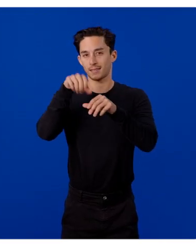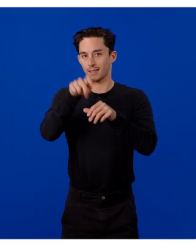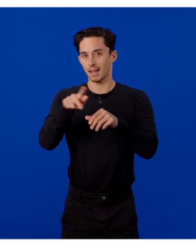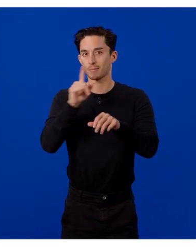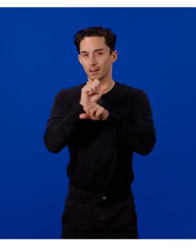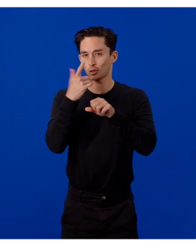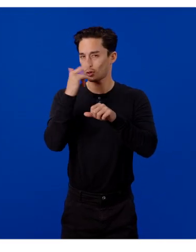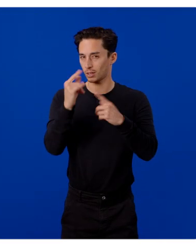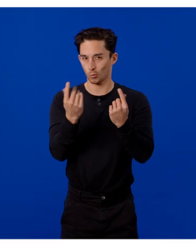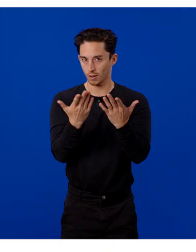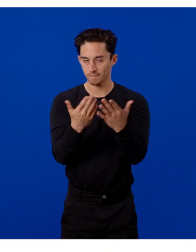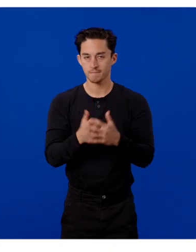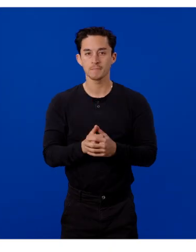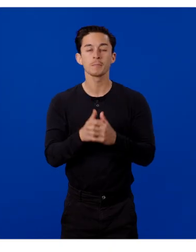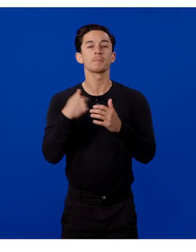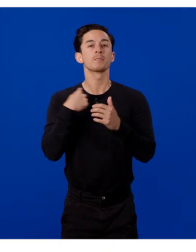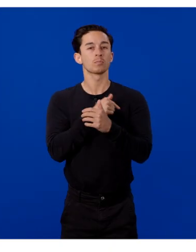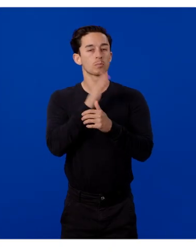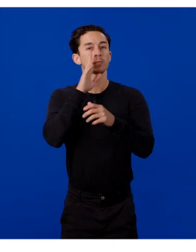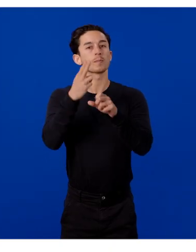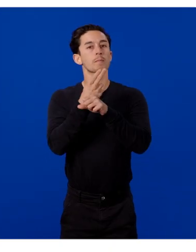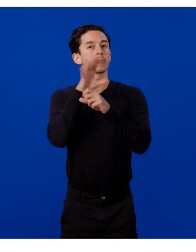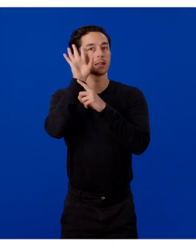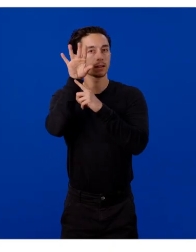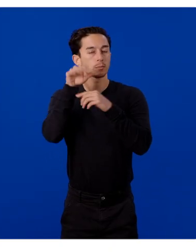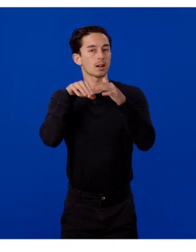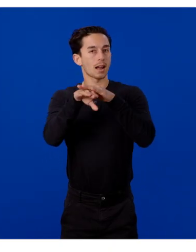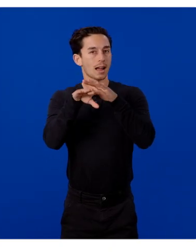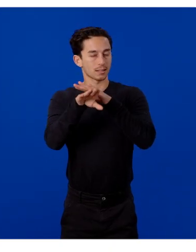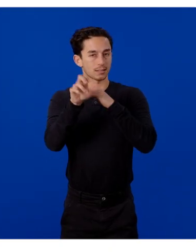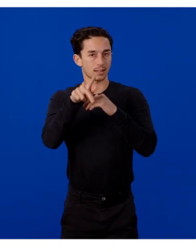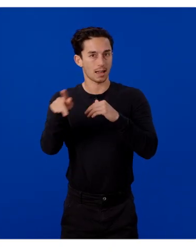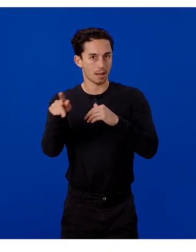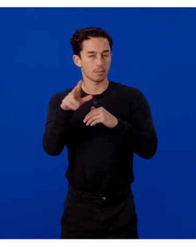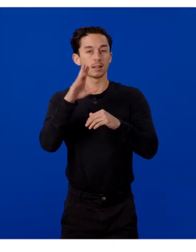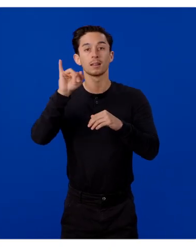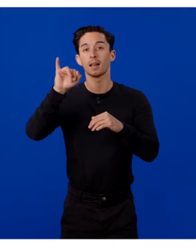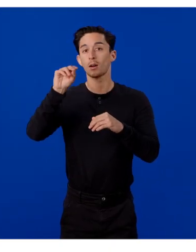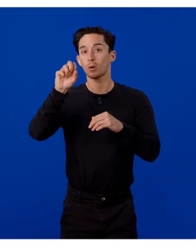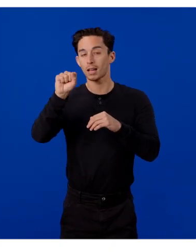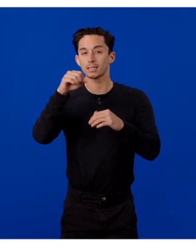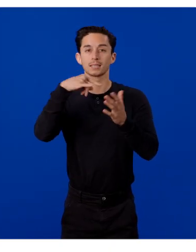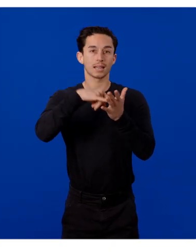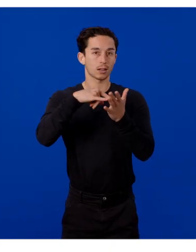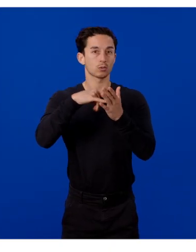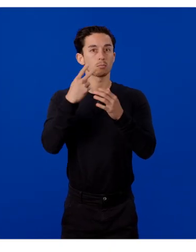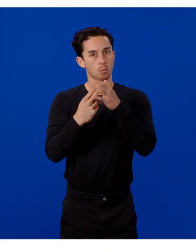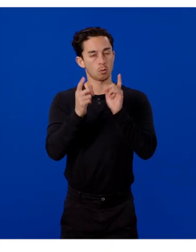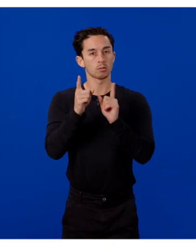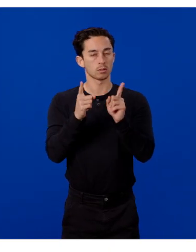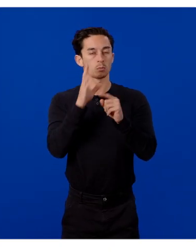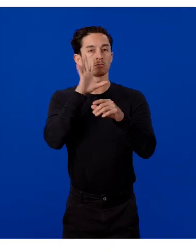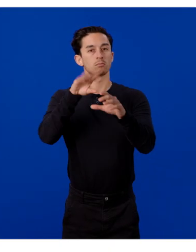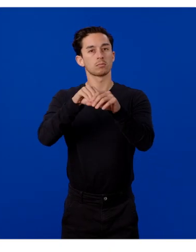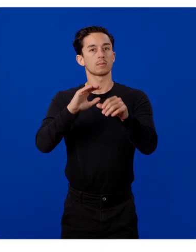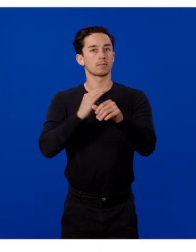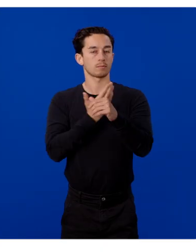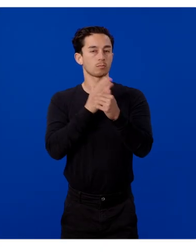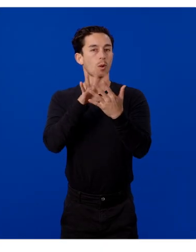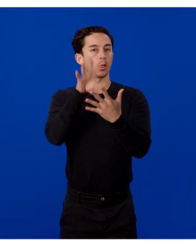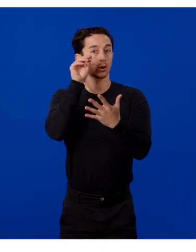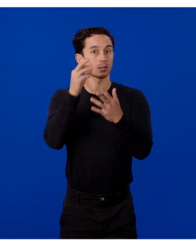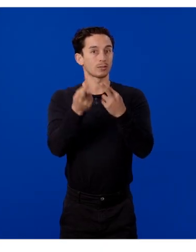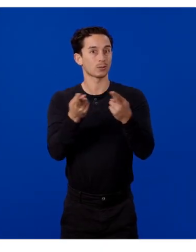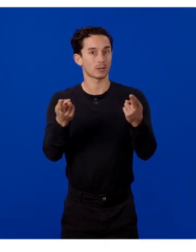actually looks like. We will use the Camera Access Sample App, an iOS and Android application that will be part of our learning resources.